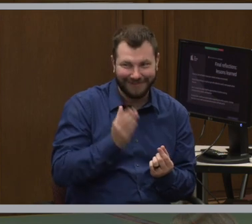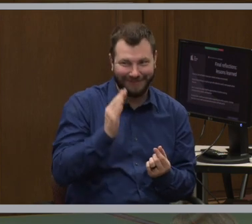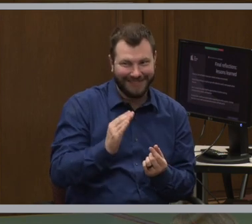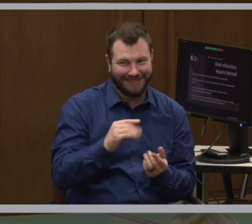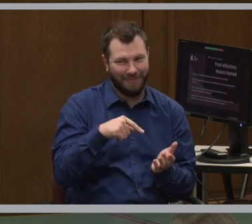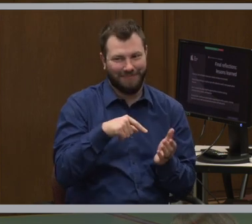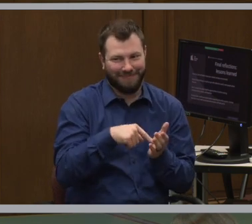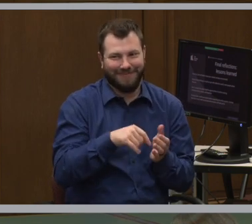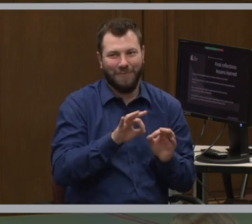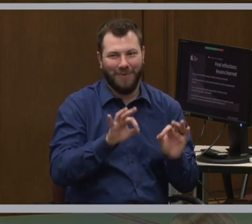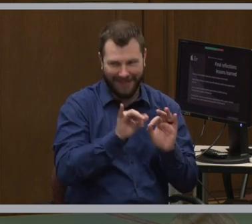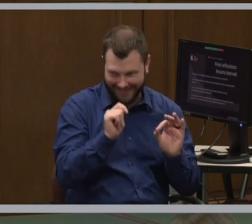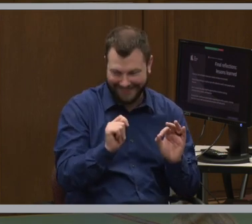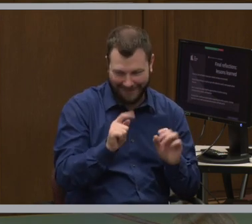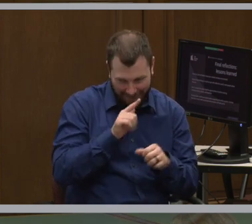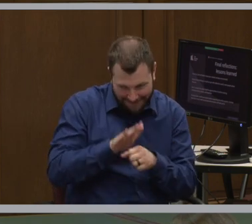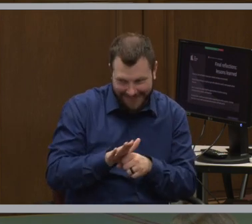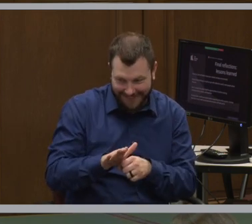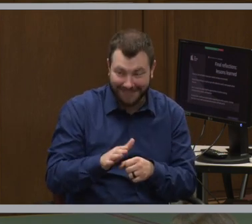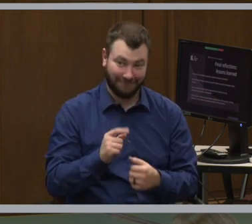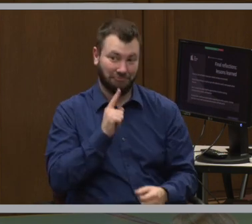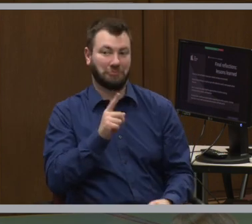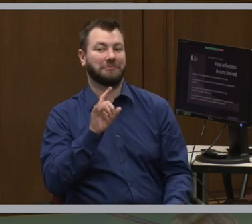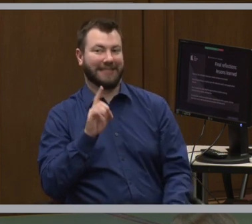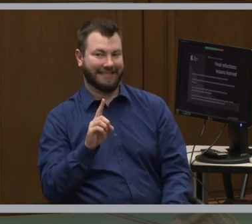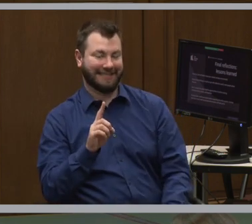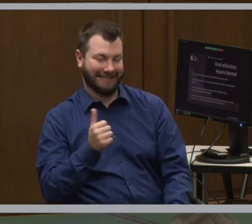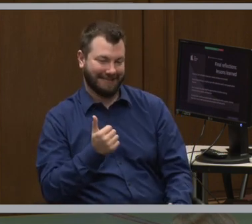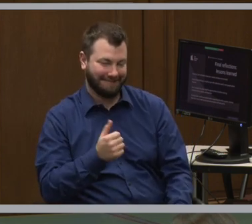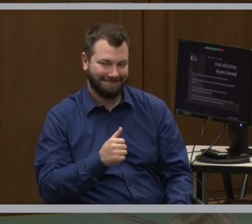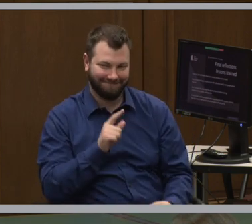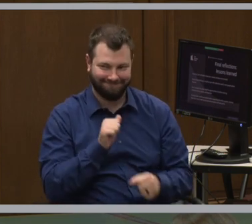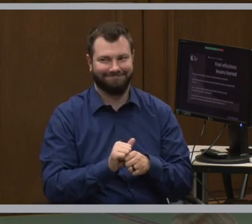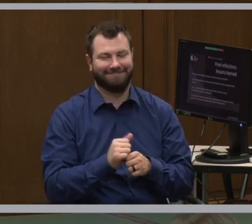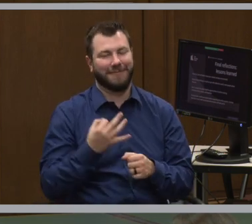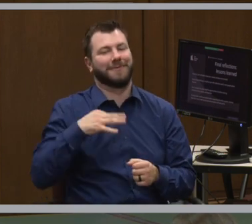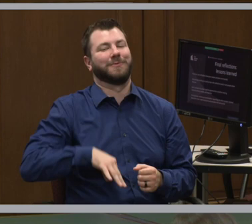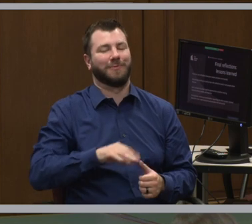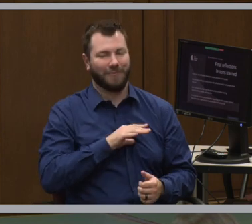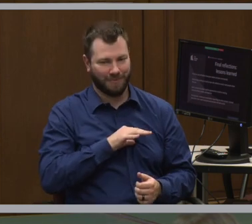I promise. And it was true. It did actually pay off.